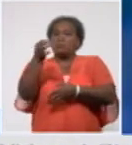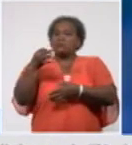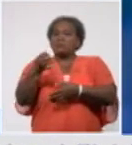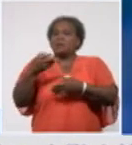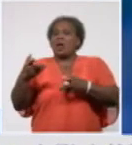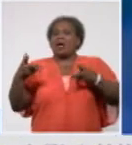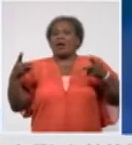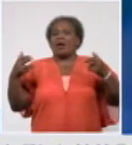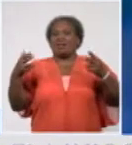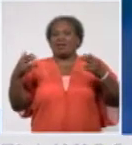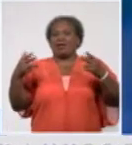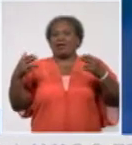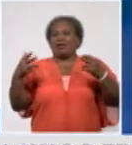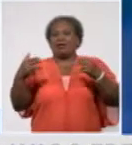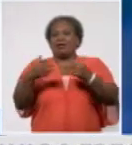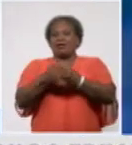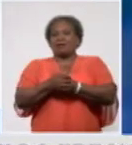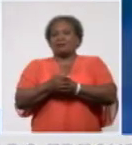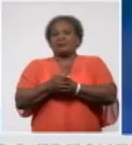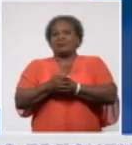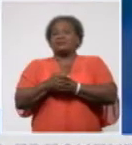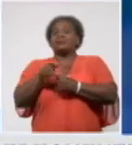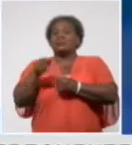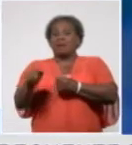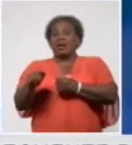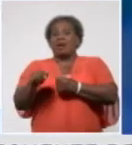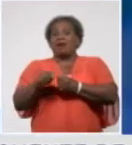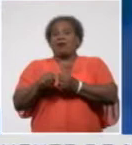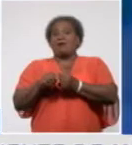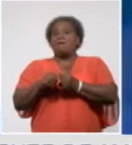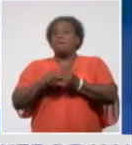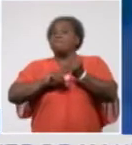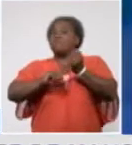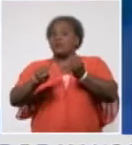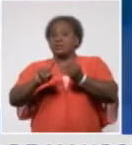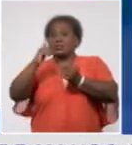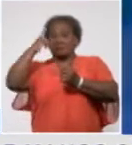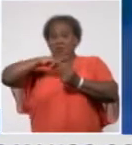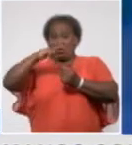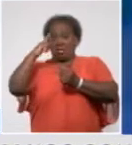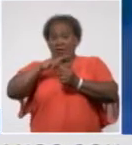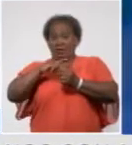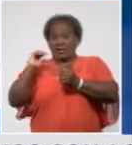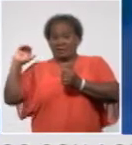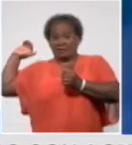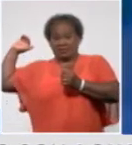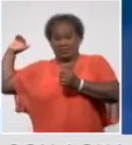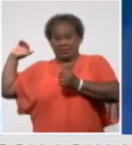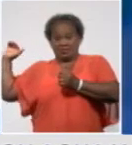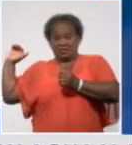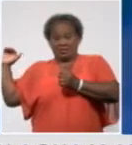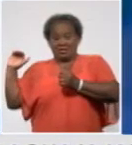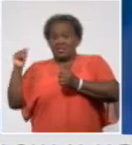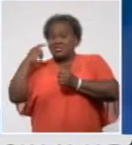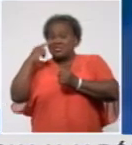Ciego de Ávila is therefore facing a new episode of limited local transmission.